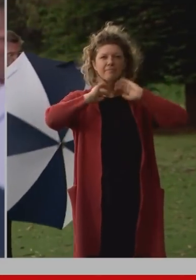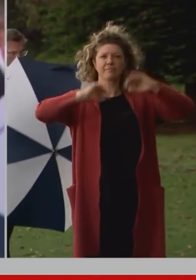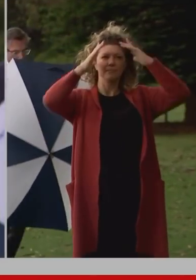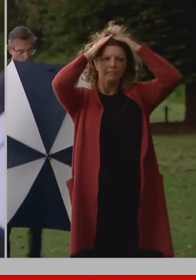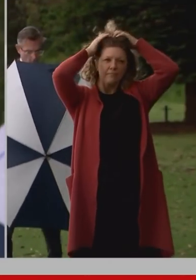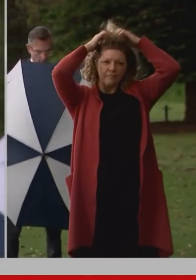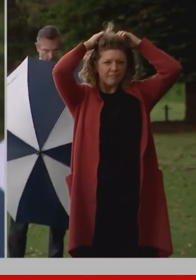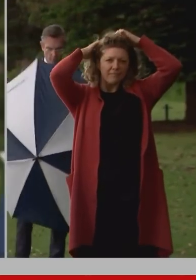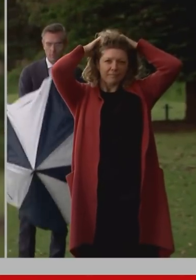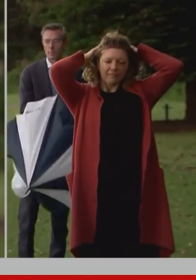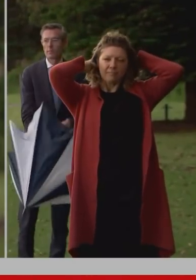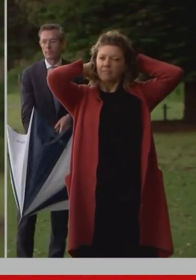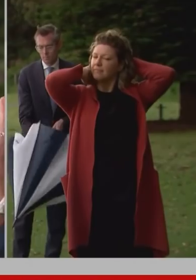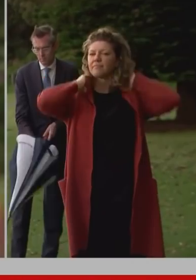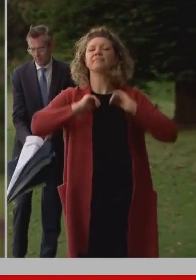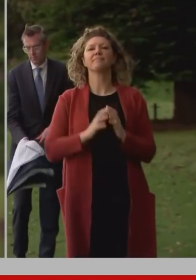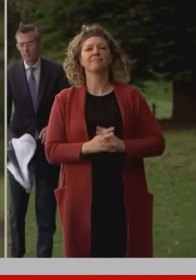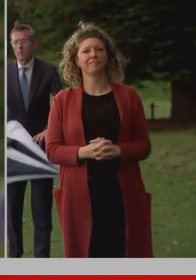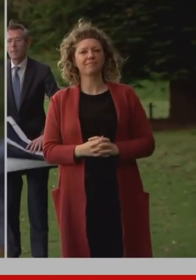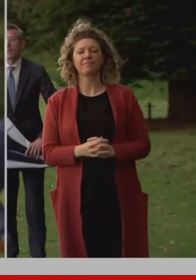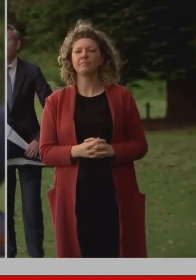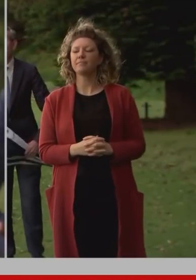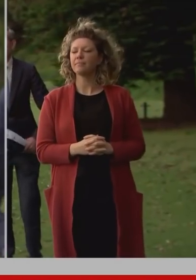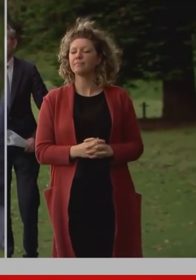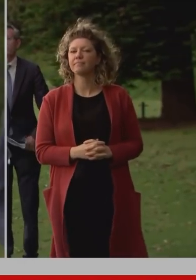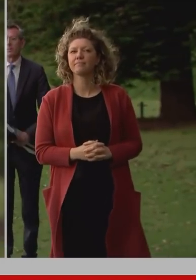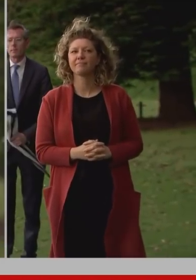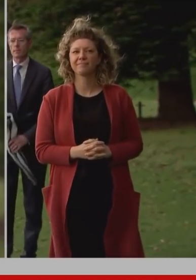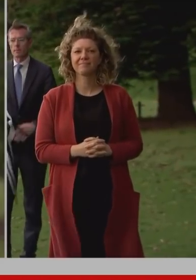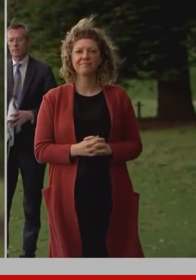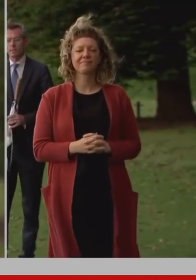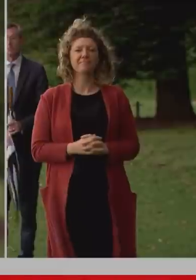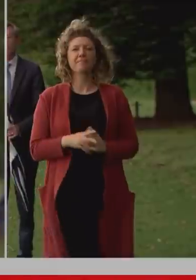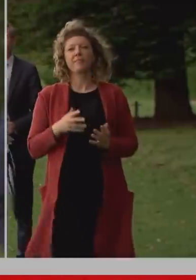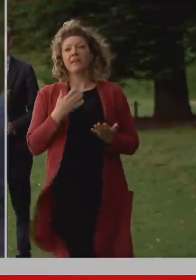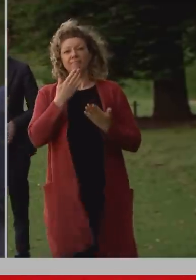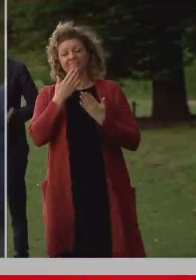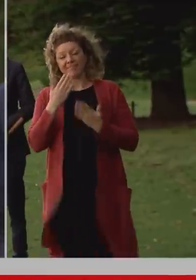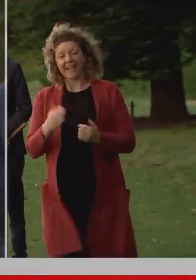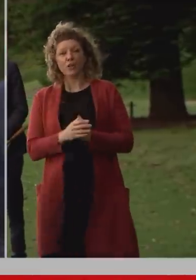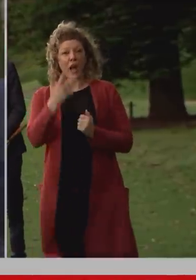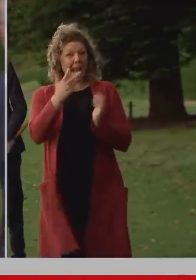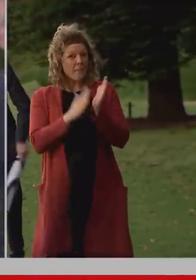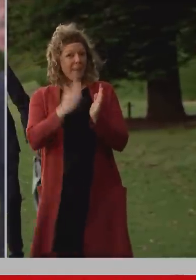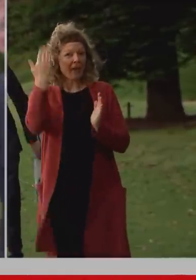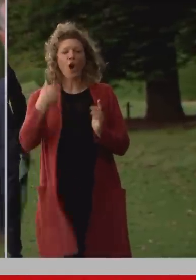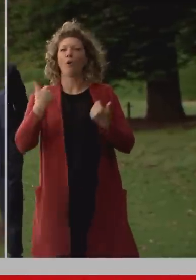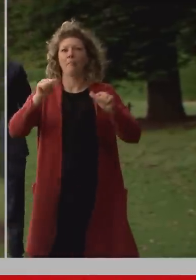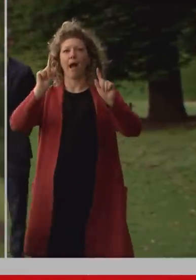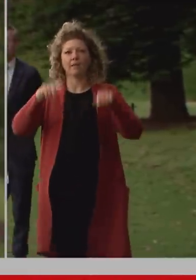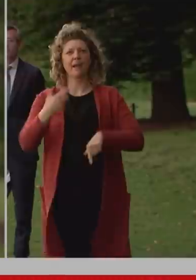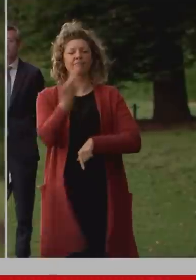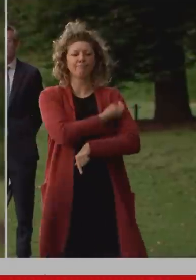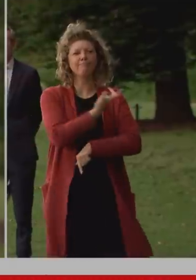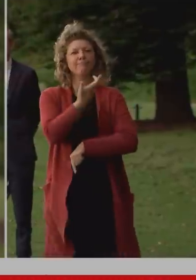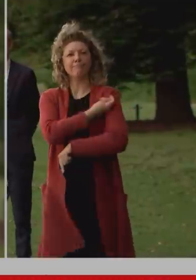oh good morning everyone uh look eight months ago we started the vaccination program here in New South Wales uh I've